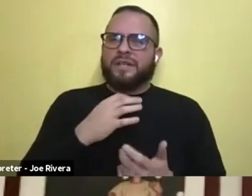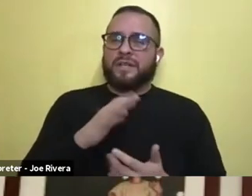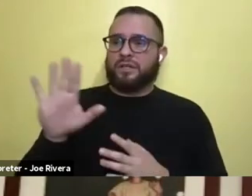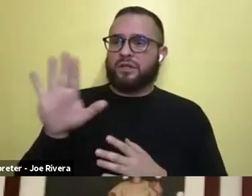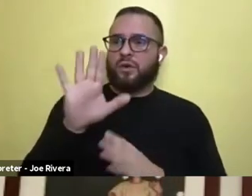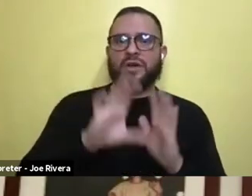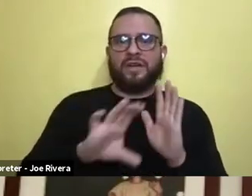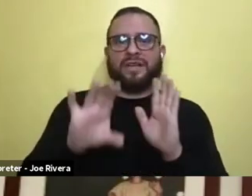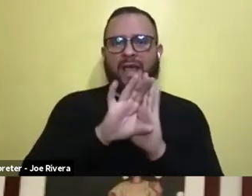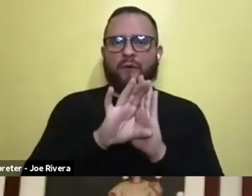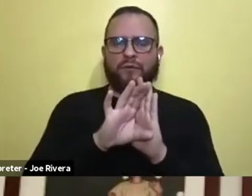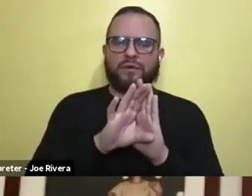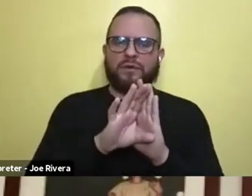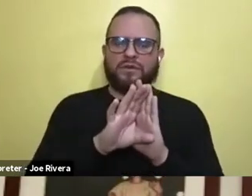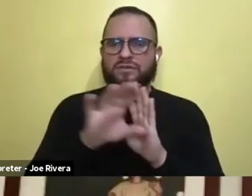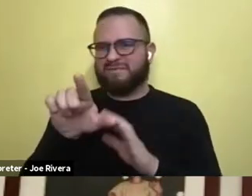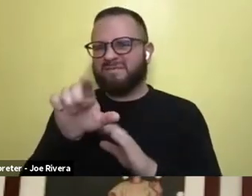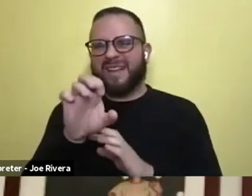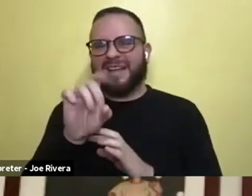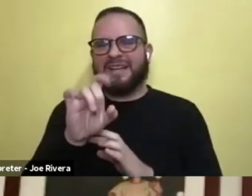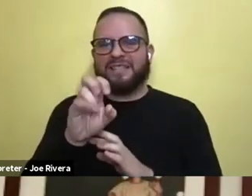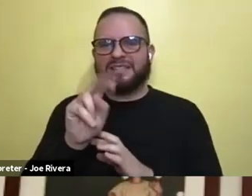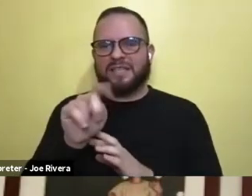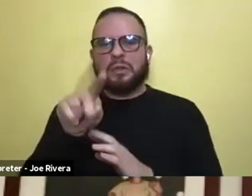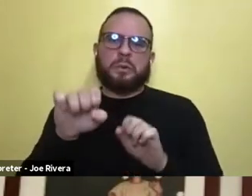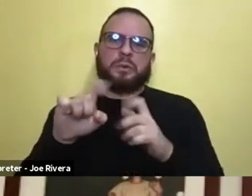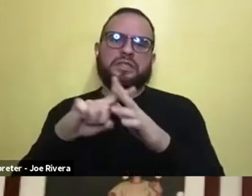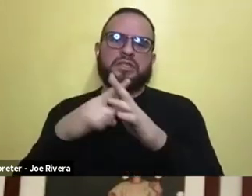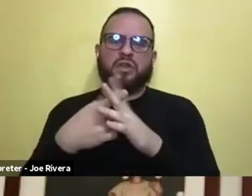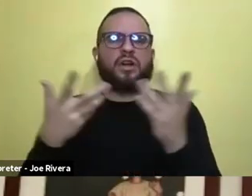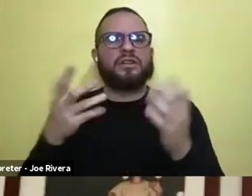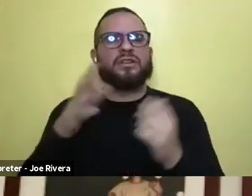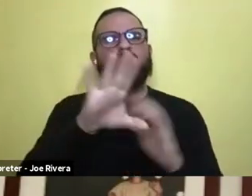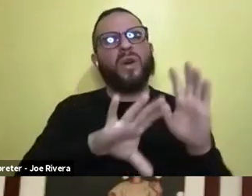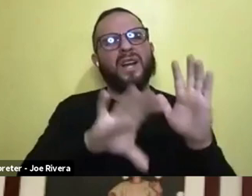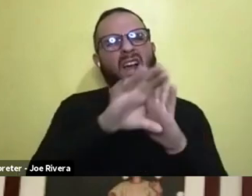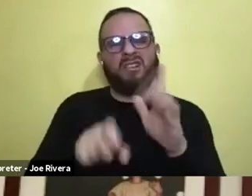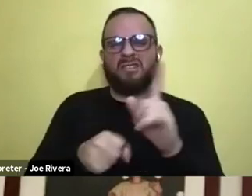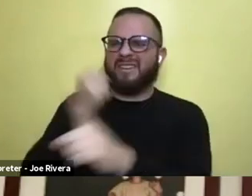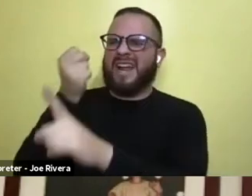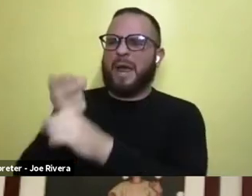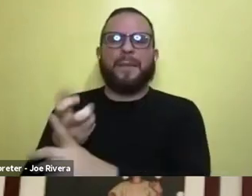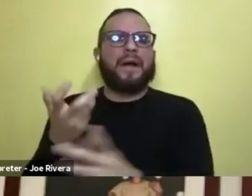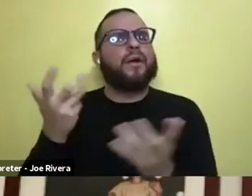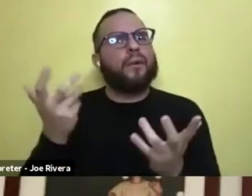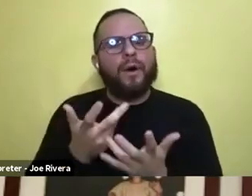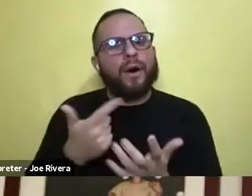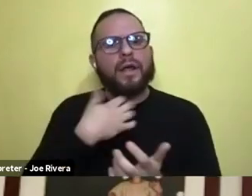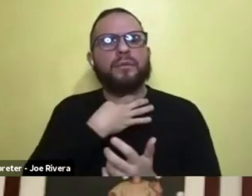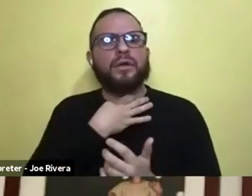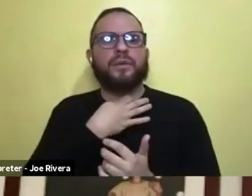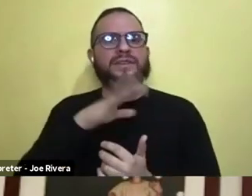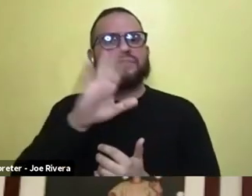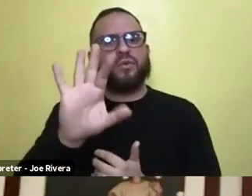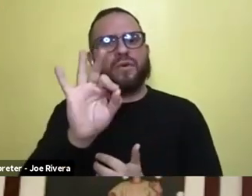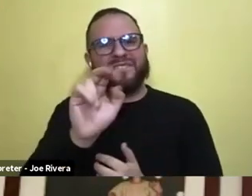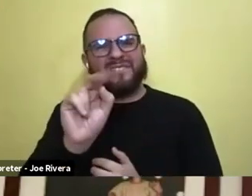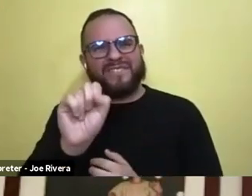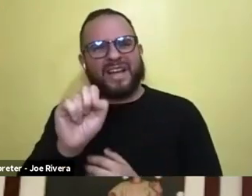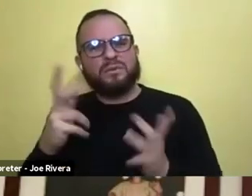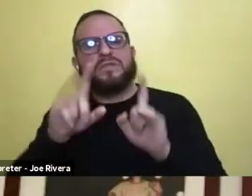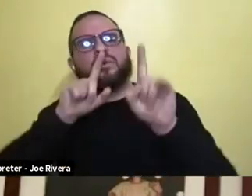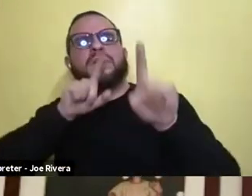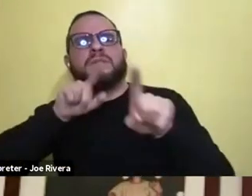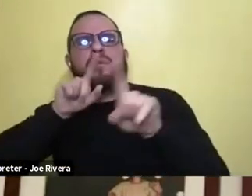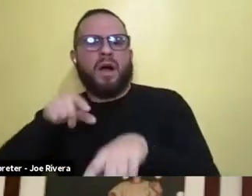kick it off with Edison. What is the impact of your character? What kind of response are you getting, you know, from your fans? Um,